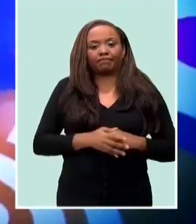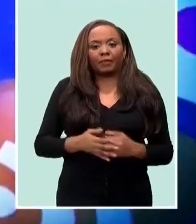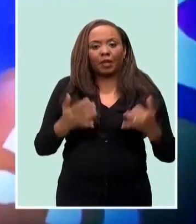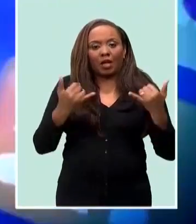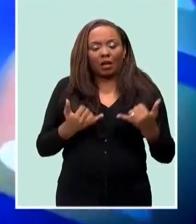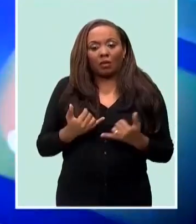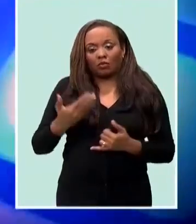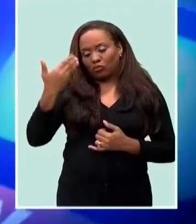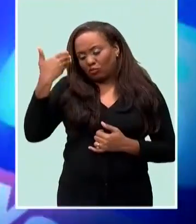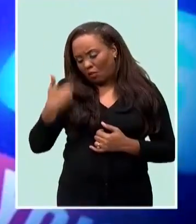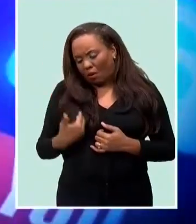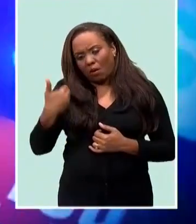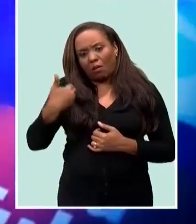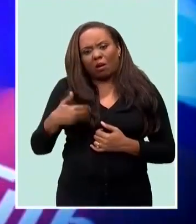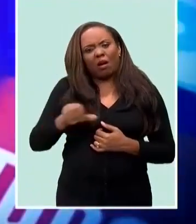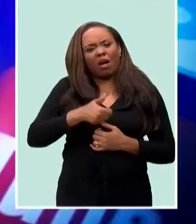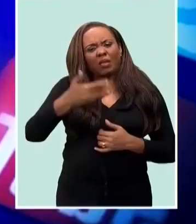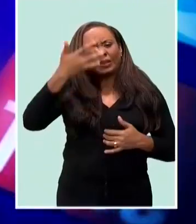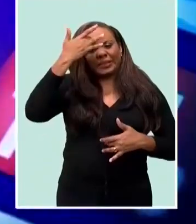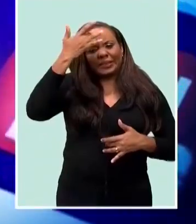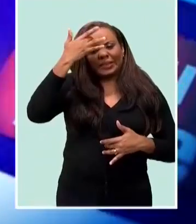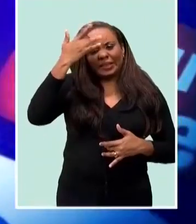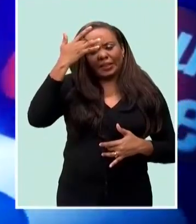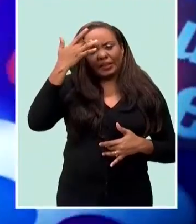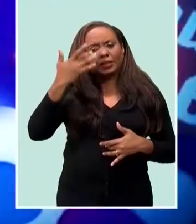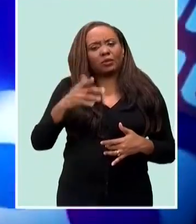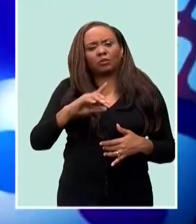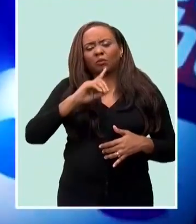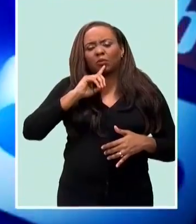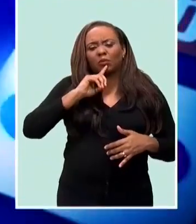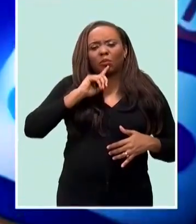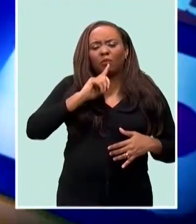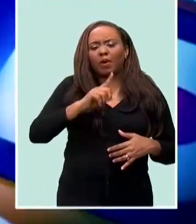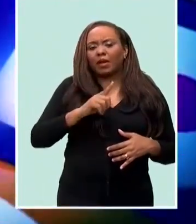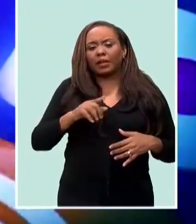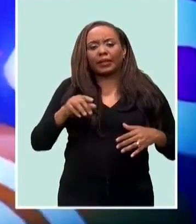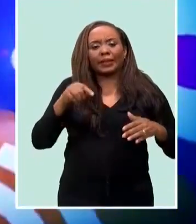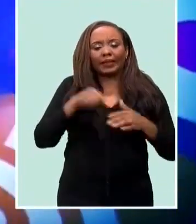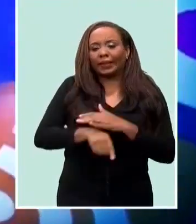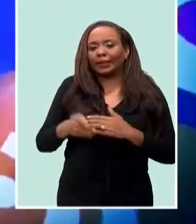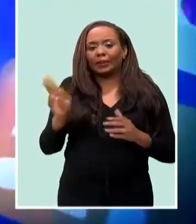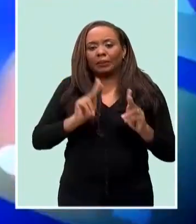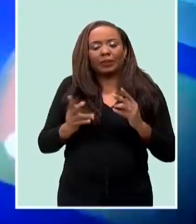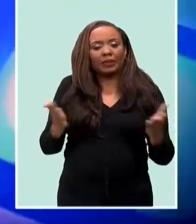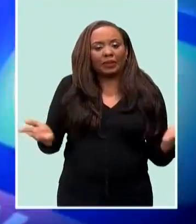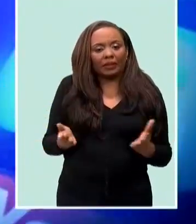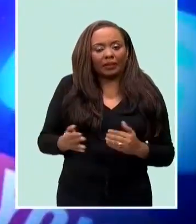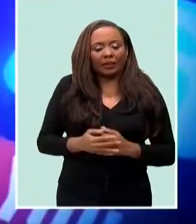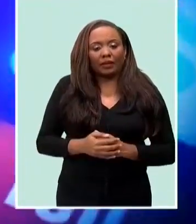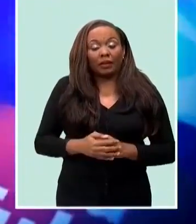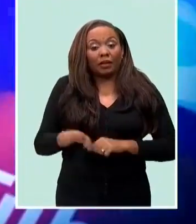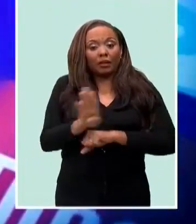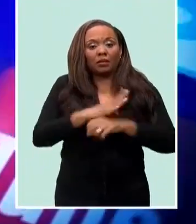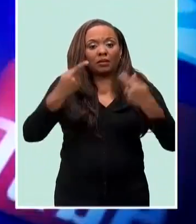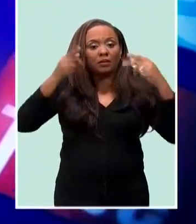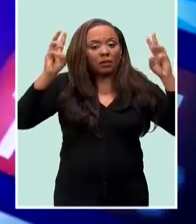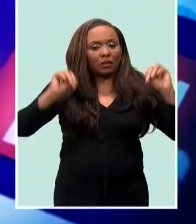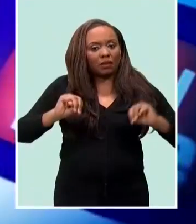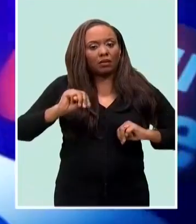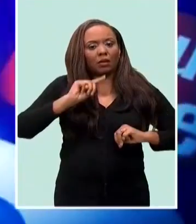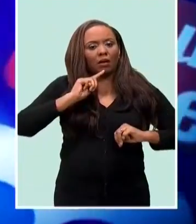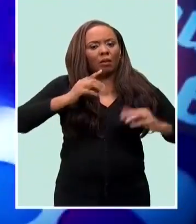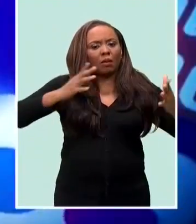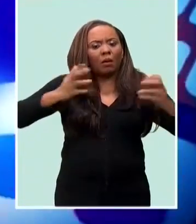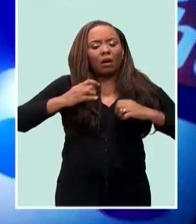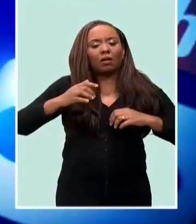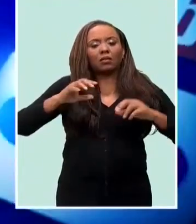Well, now, strokes and other non-communicable diseases are major killers here in Barbados. And this has prompted Prime Minister Mia Amor-Motley to issue